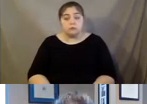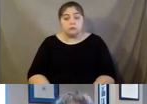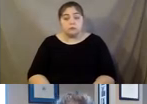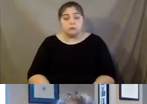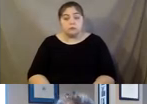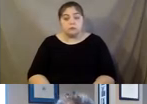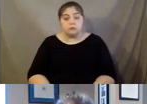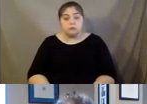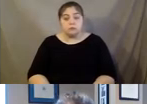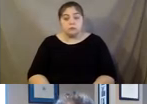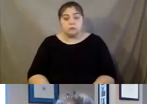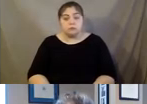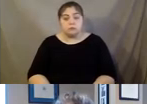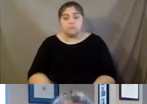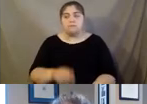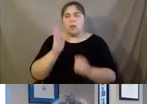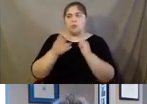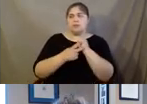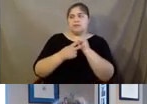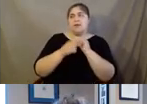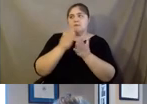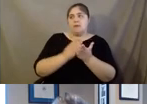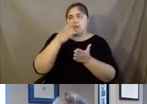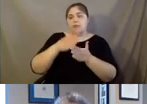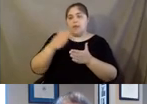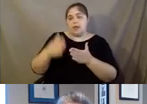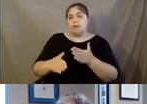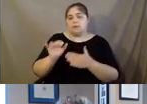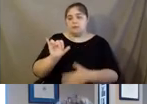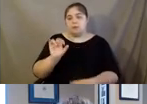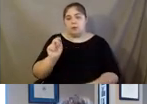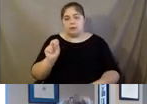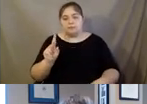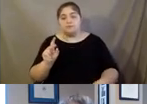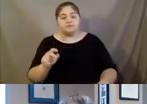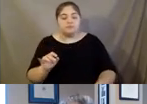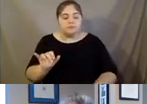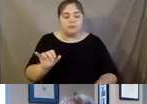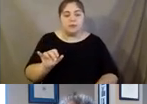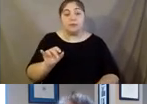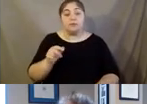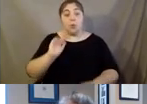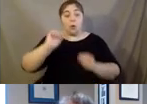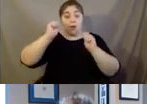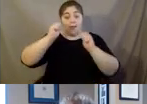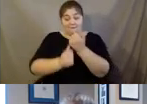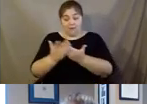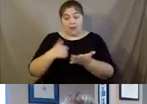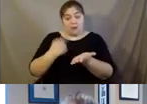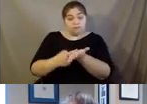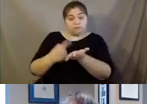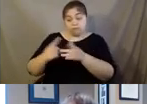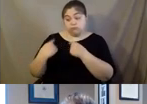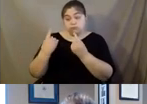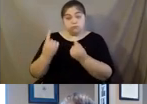Okay. Saving some for the end, so it's a good question. Okay. Okay. So, all of what I've discussed up to this point is pretty much